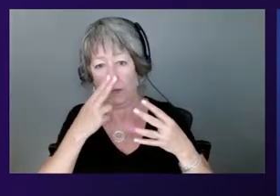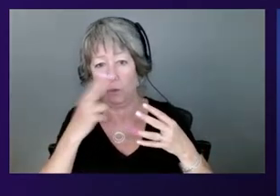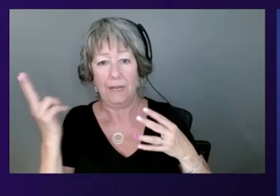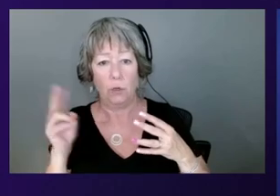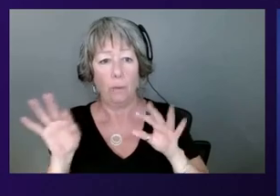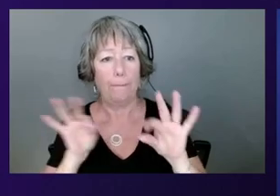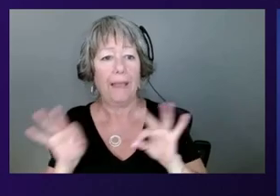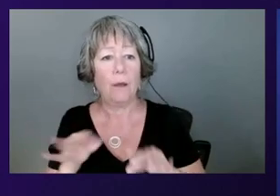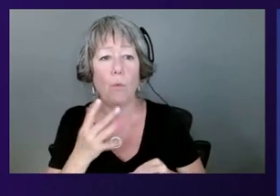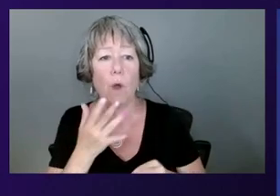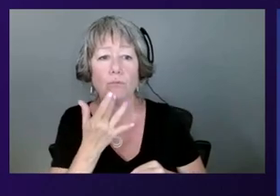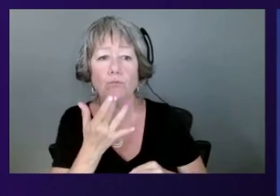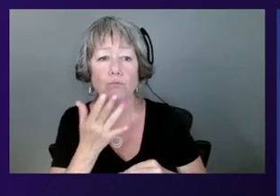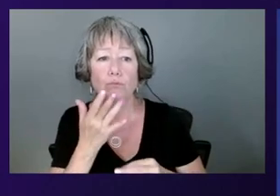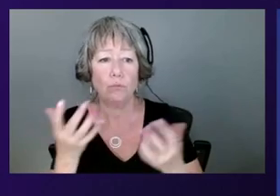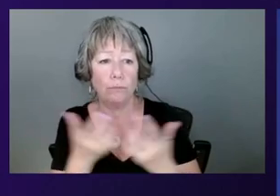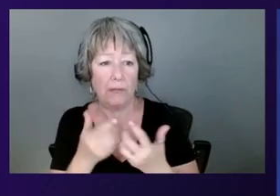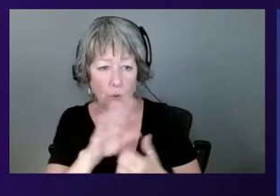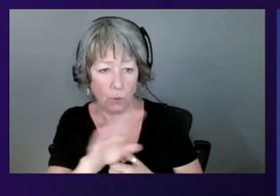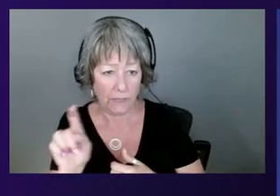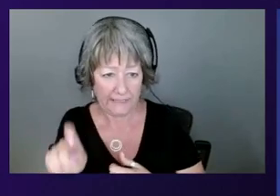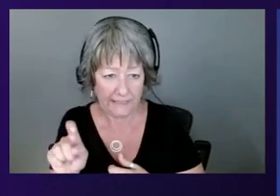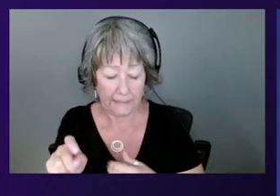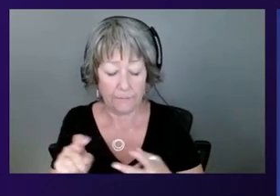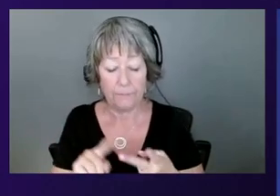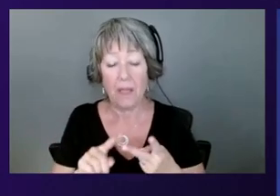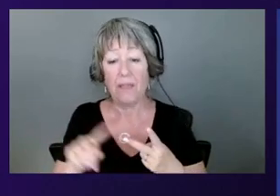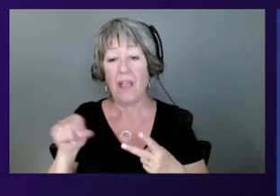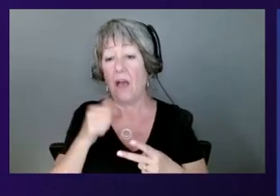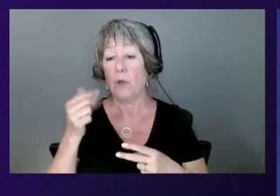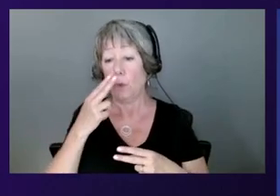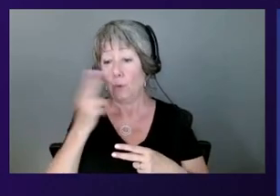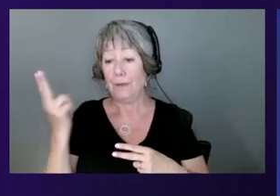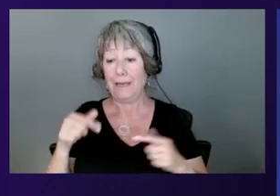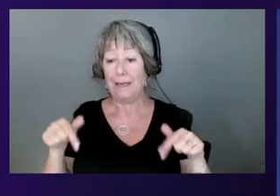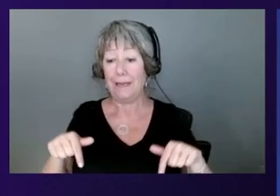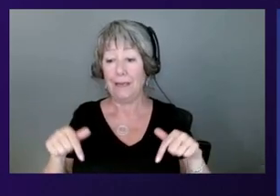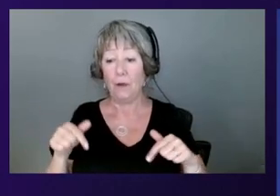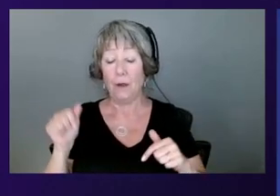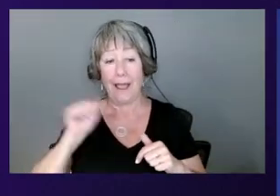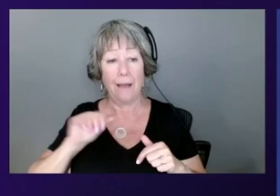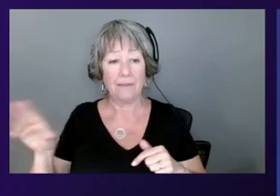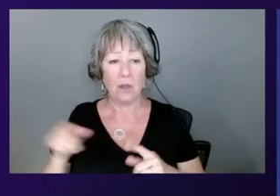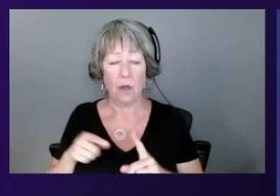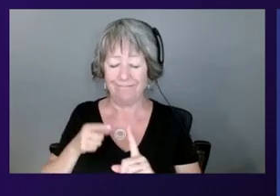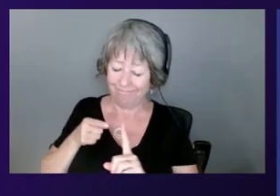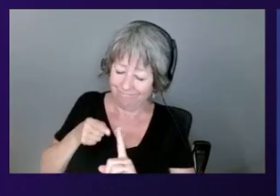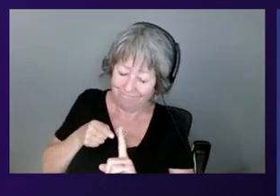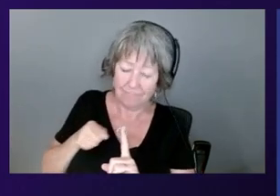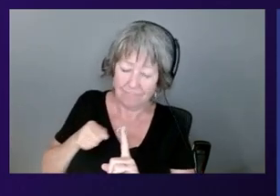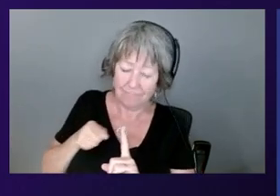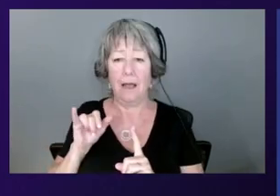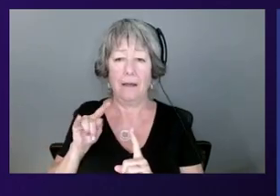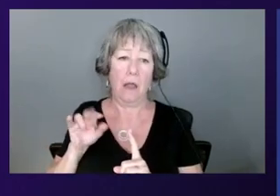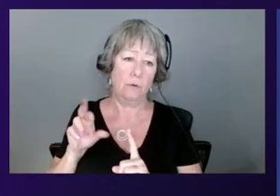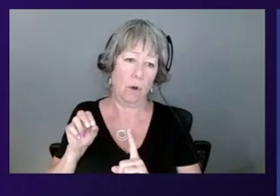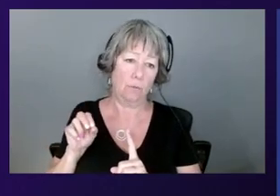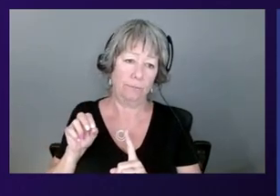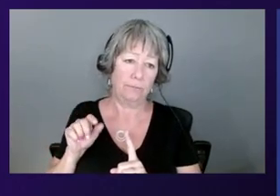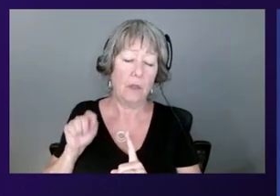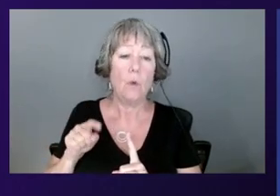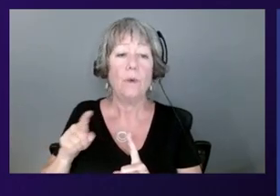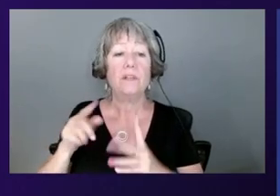The other thing that's really special about AWS is the Nitro system. That's something that we spent, you we started investing in this technology